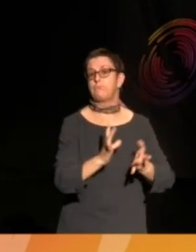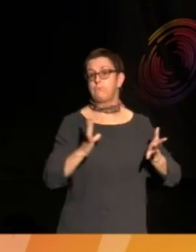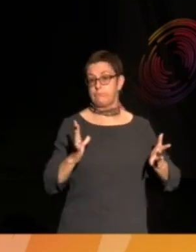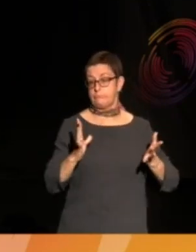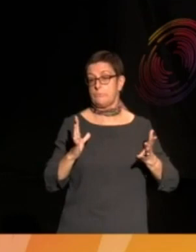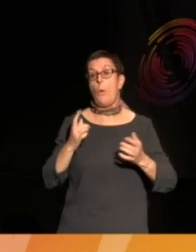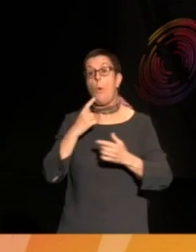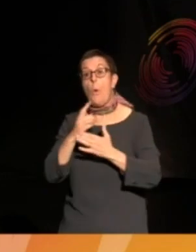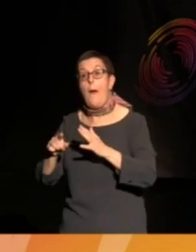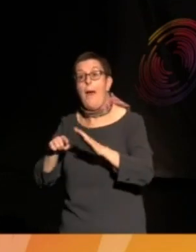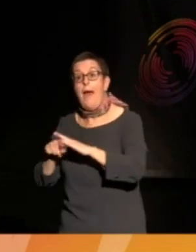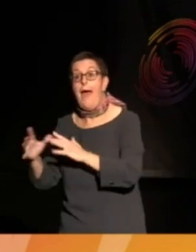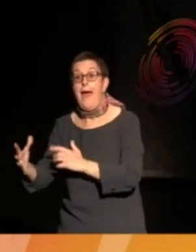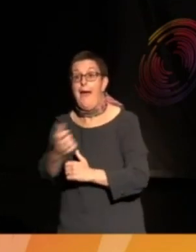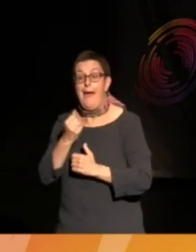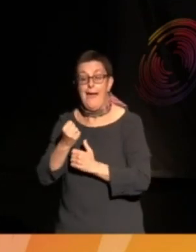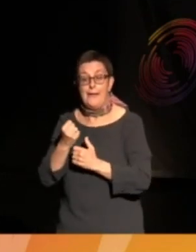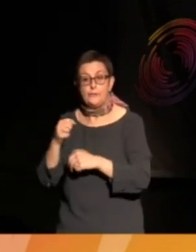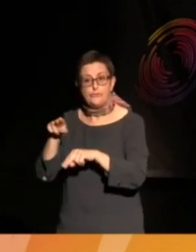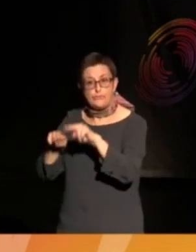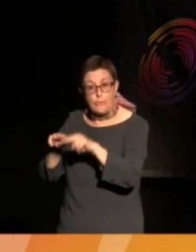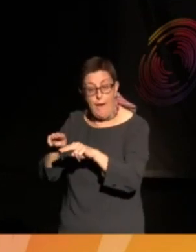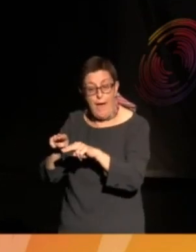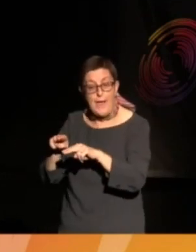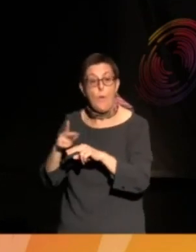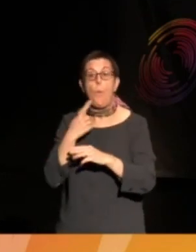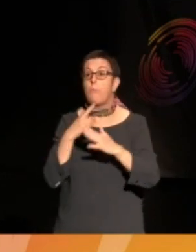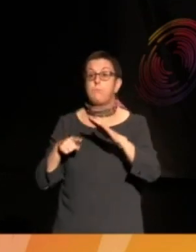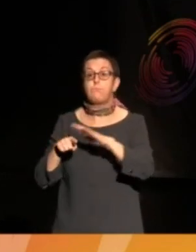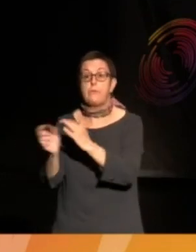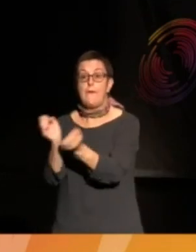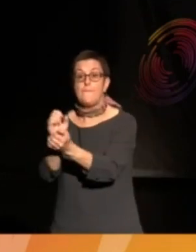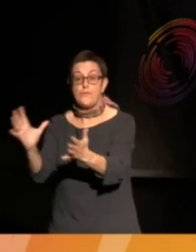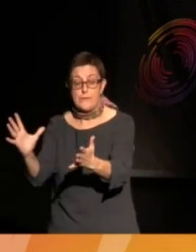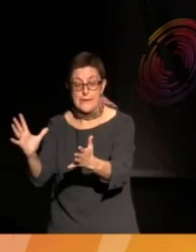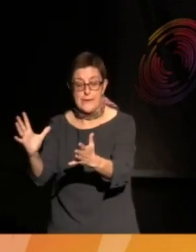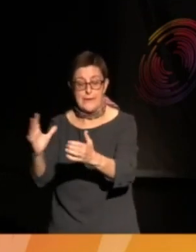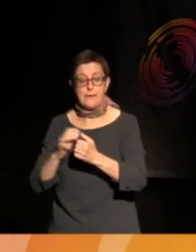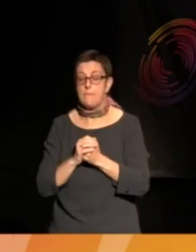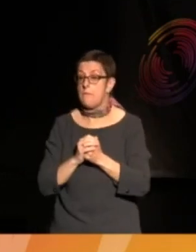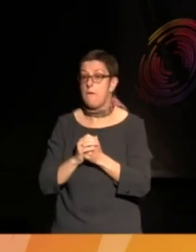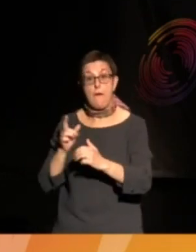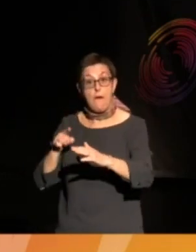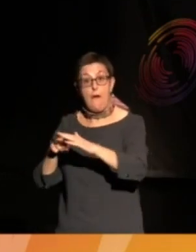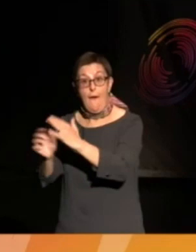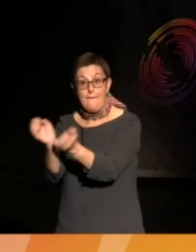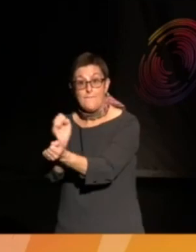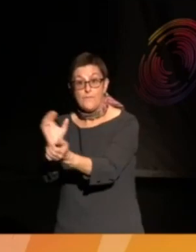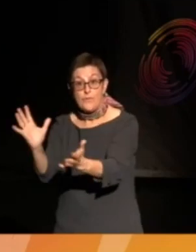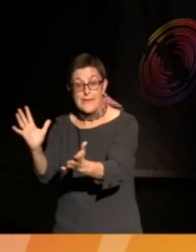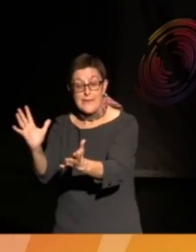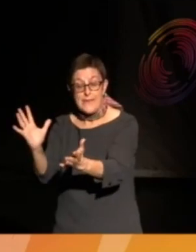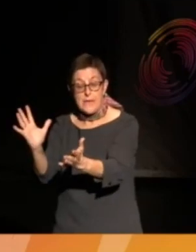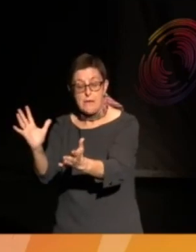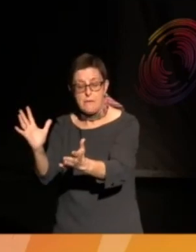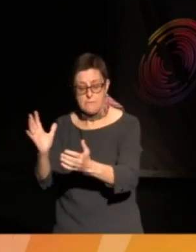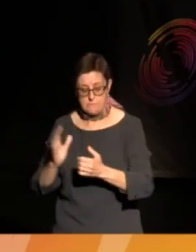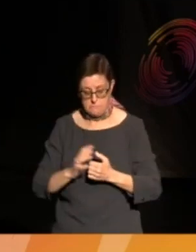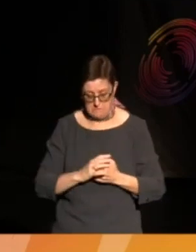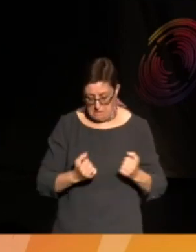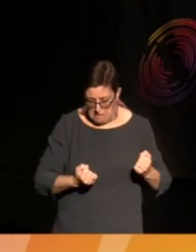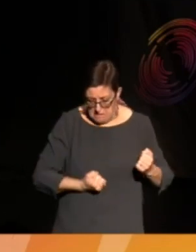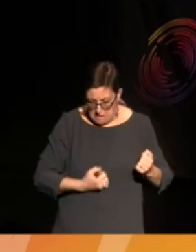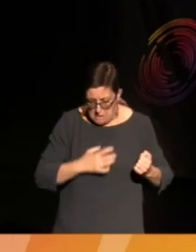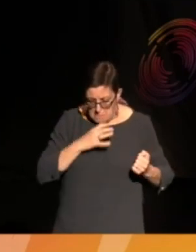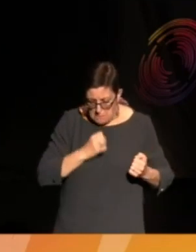sentenced, the assailants vanish and are free. So the assailants vanish and are free. The stabbed